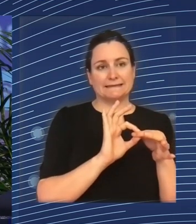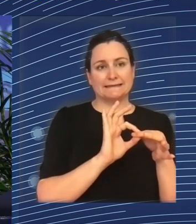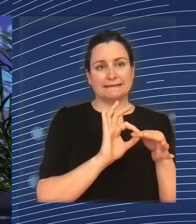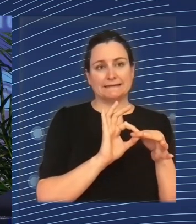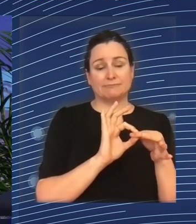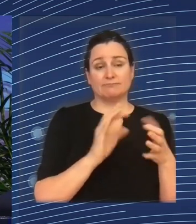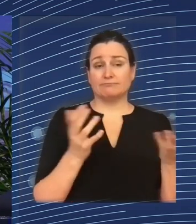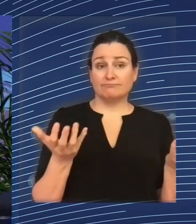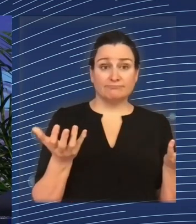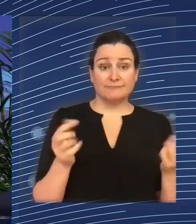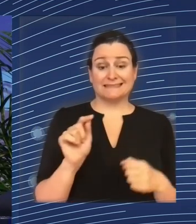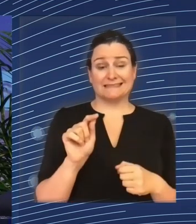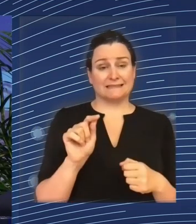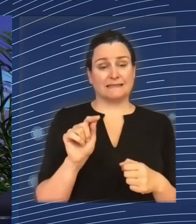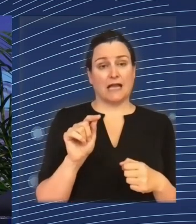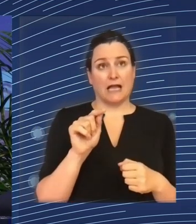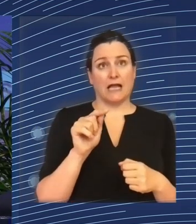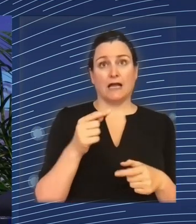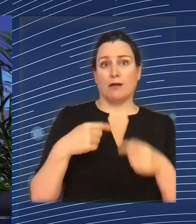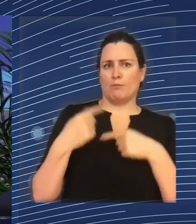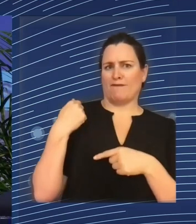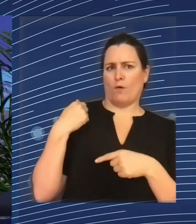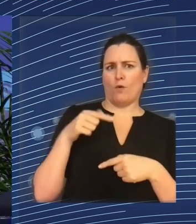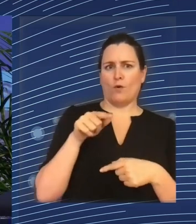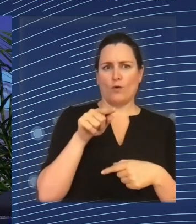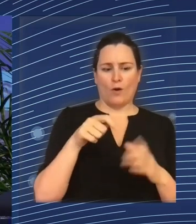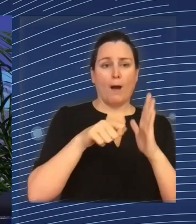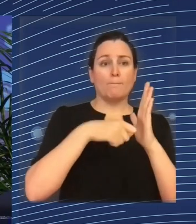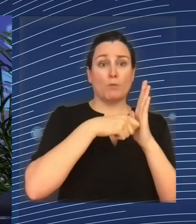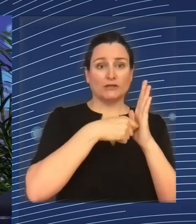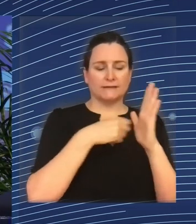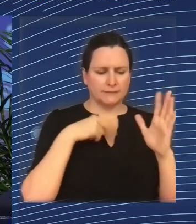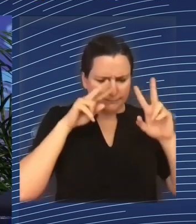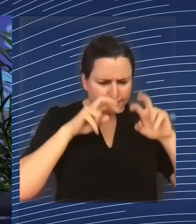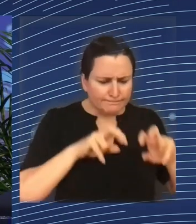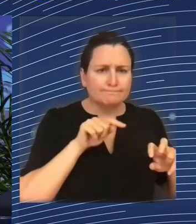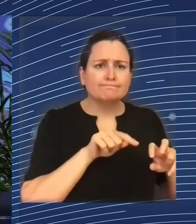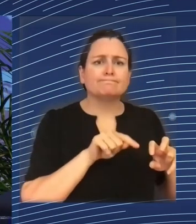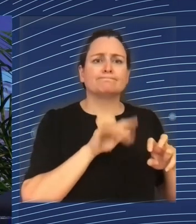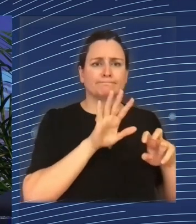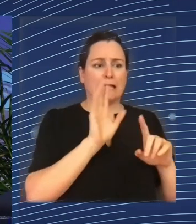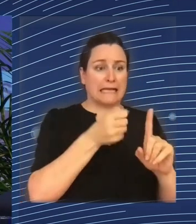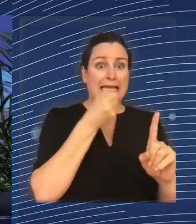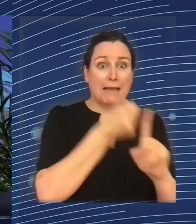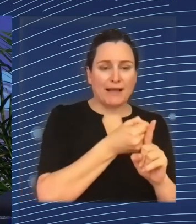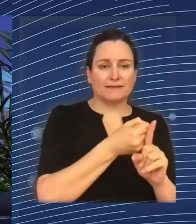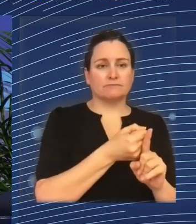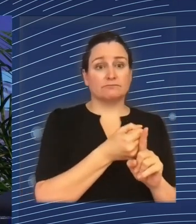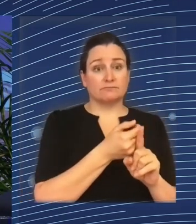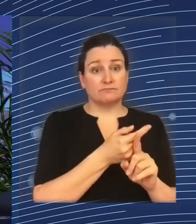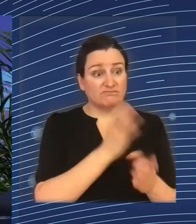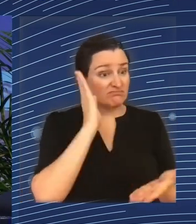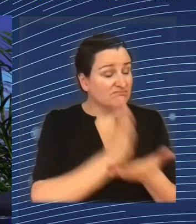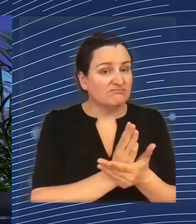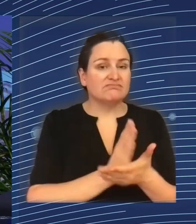are efficient and that the results really generate an impact and not just results, per se. It's about how we